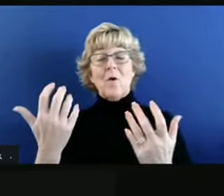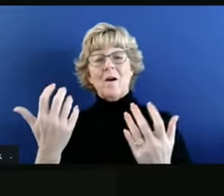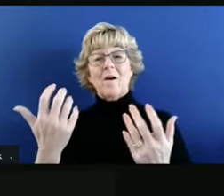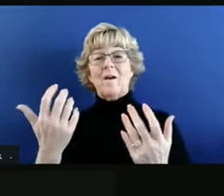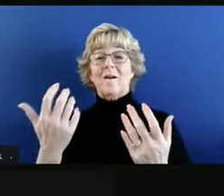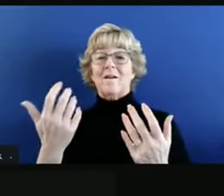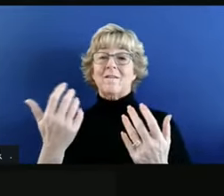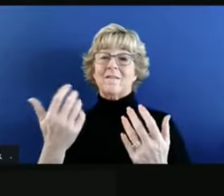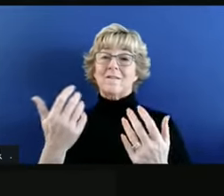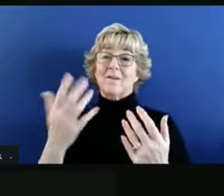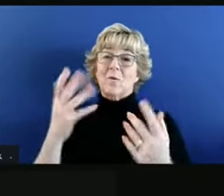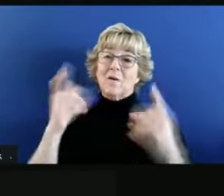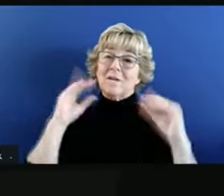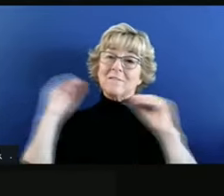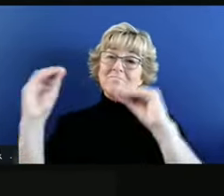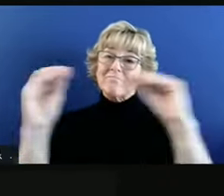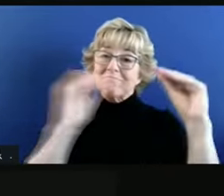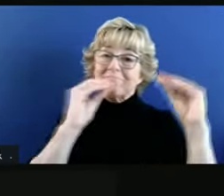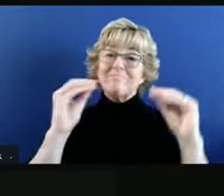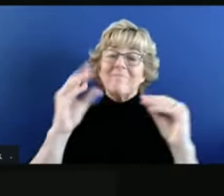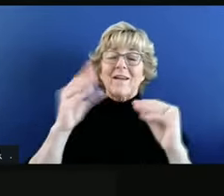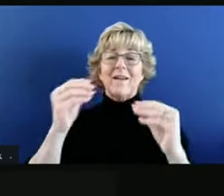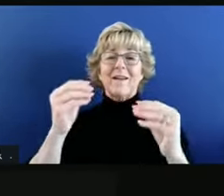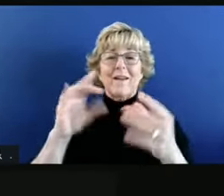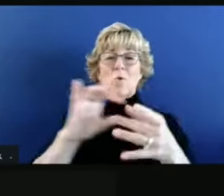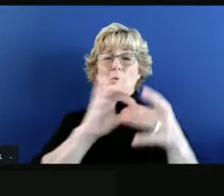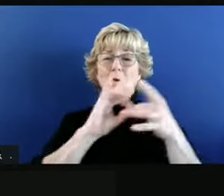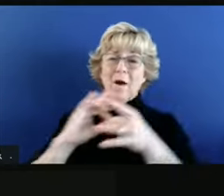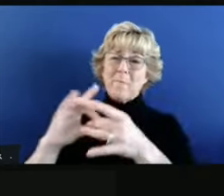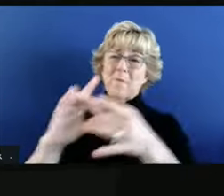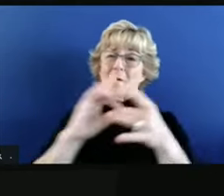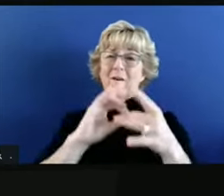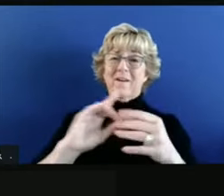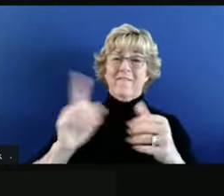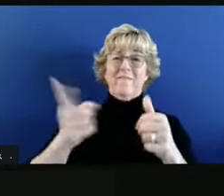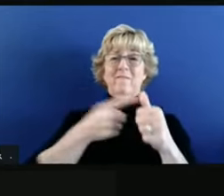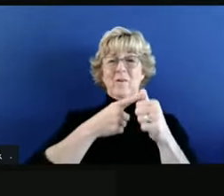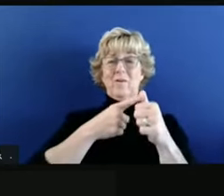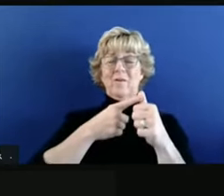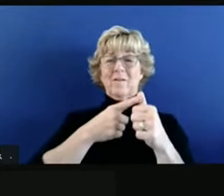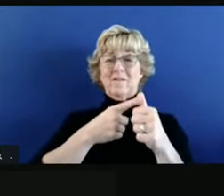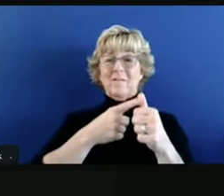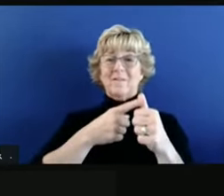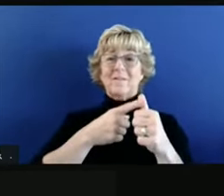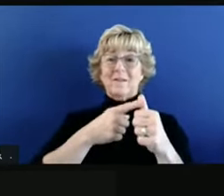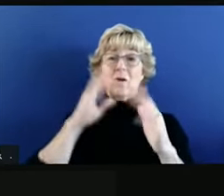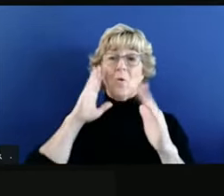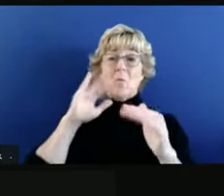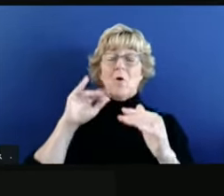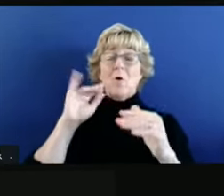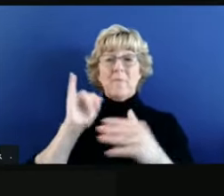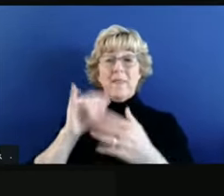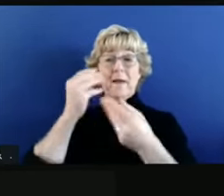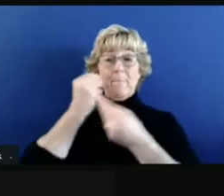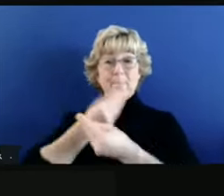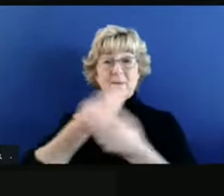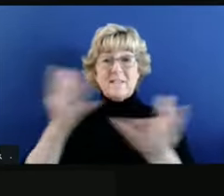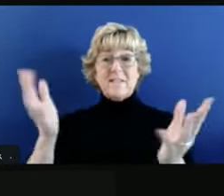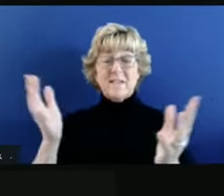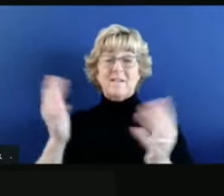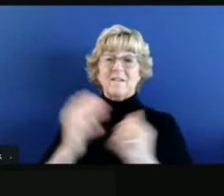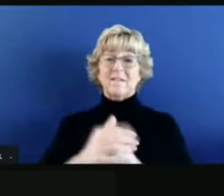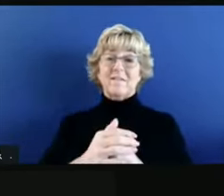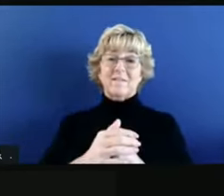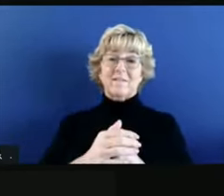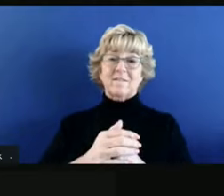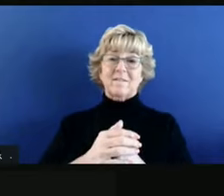it is about education and cooperation first. And we hope that so much of the message, hopefully